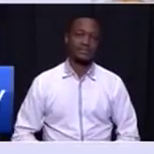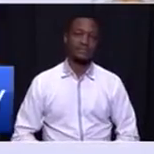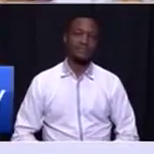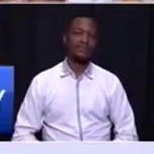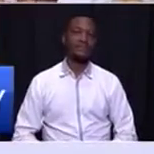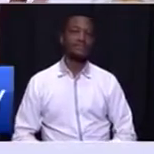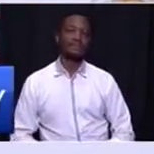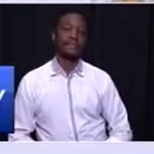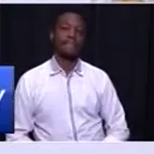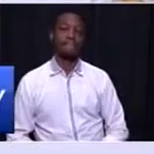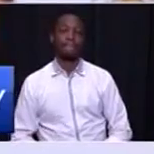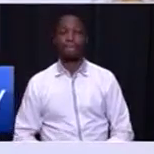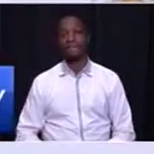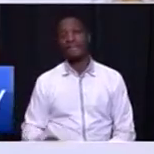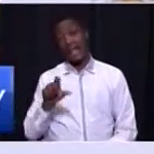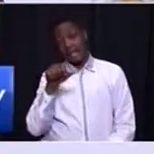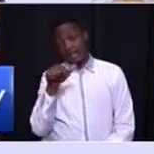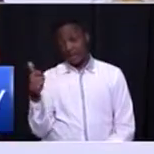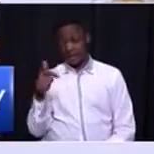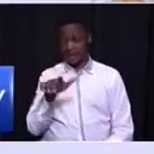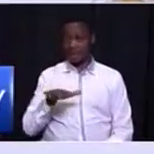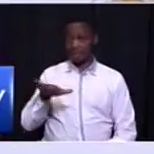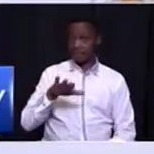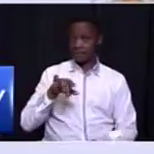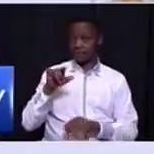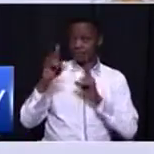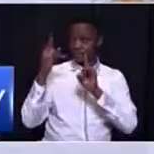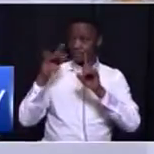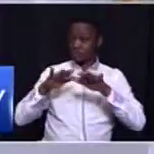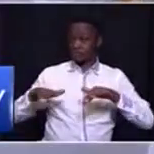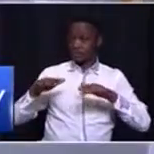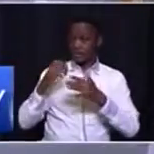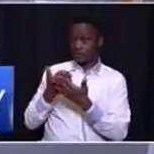Honorable members, there's another part of the township economy that is hidden.